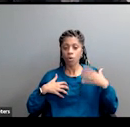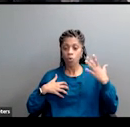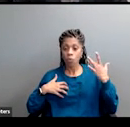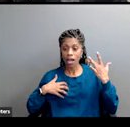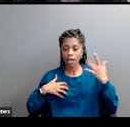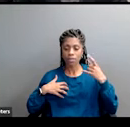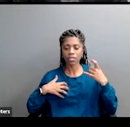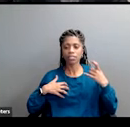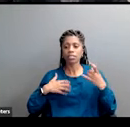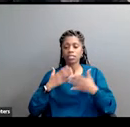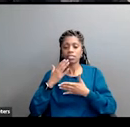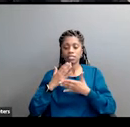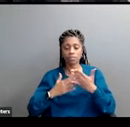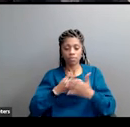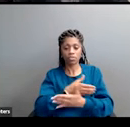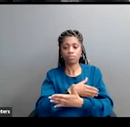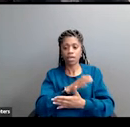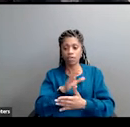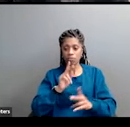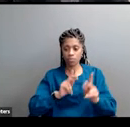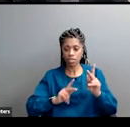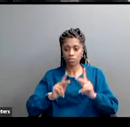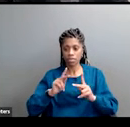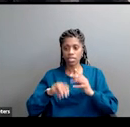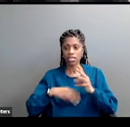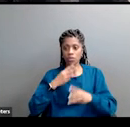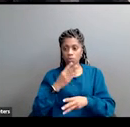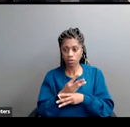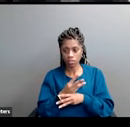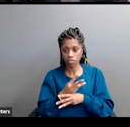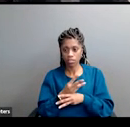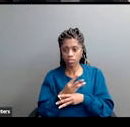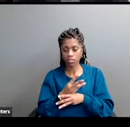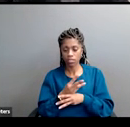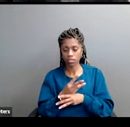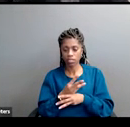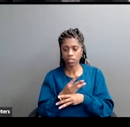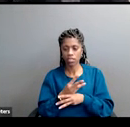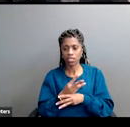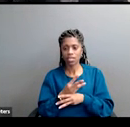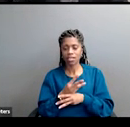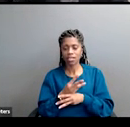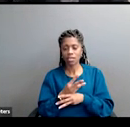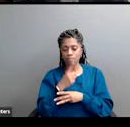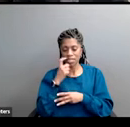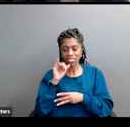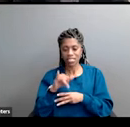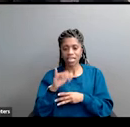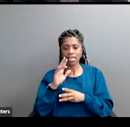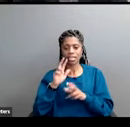powerful, wealthiest people in the country invest in social strife